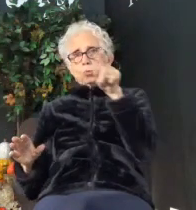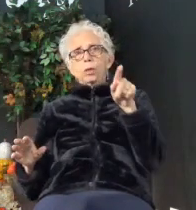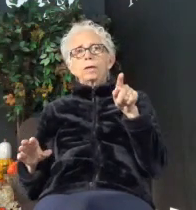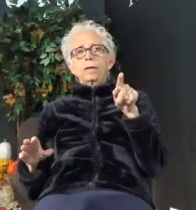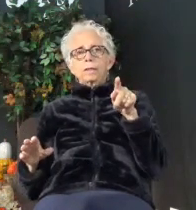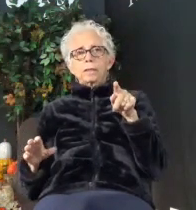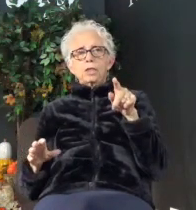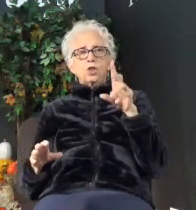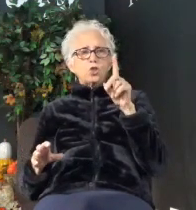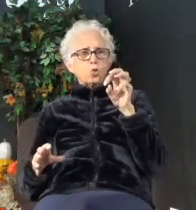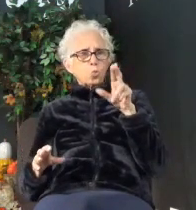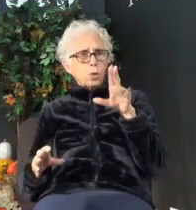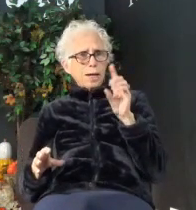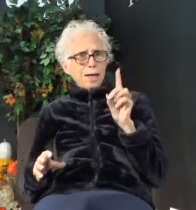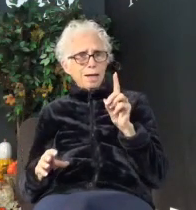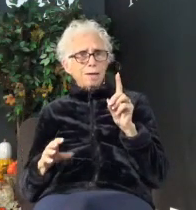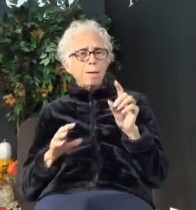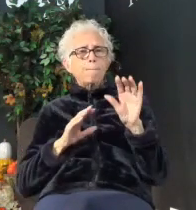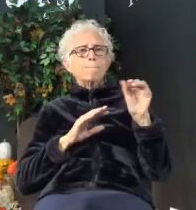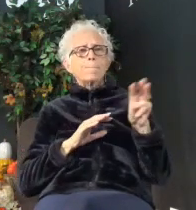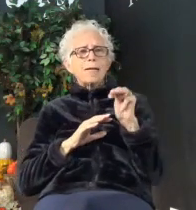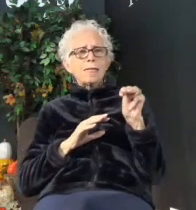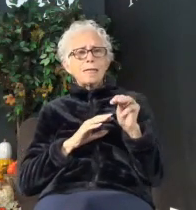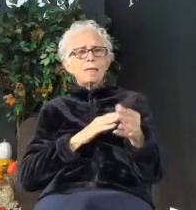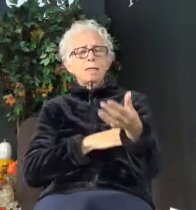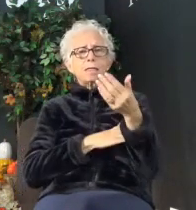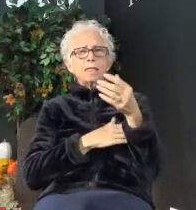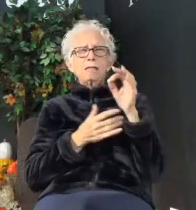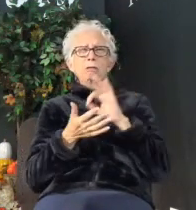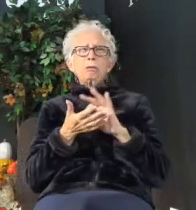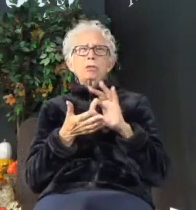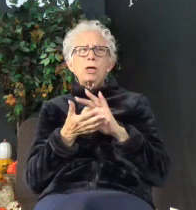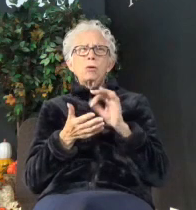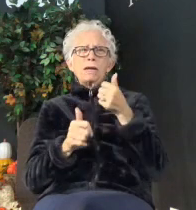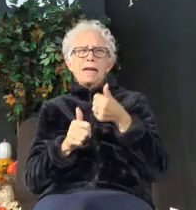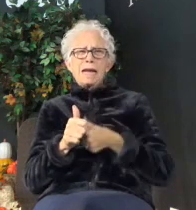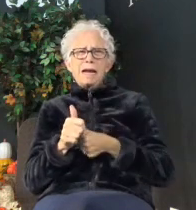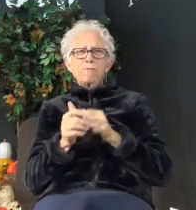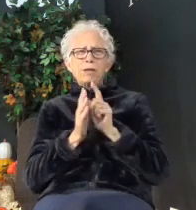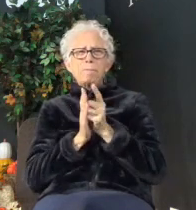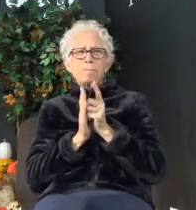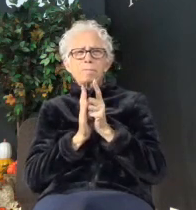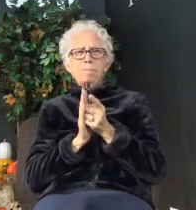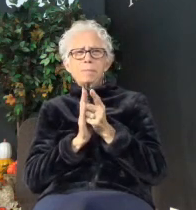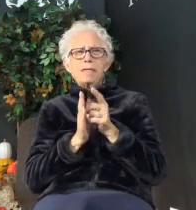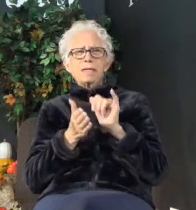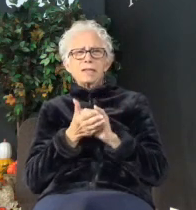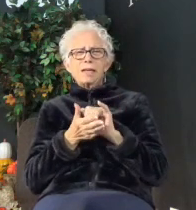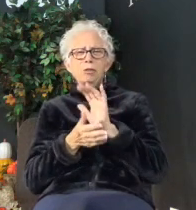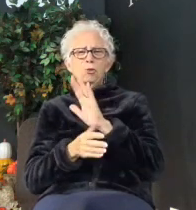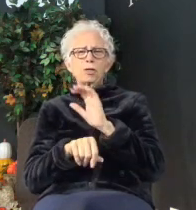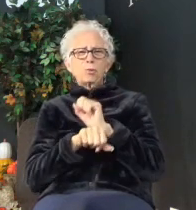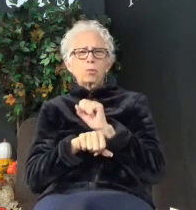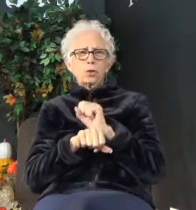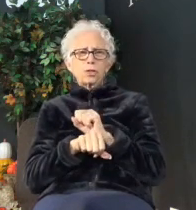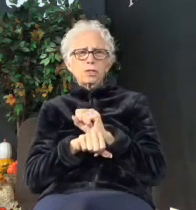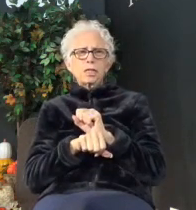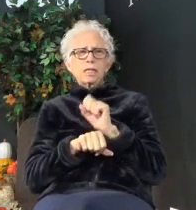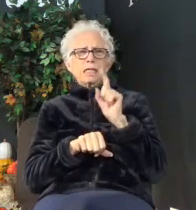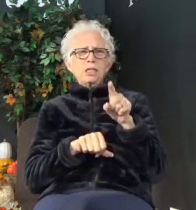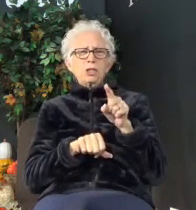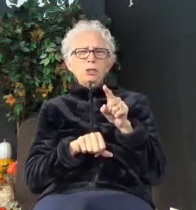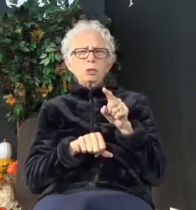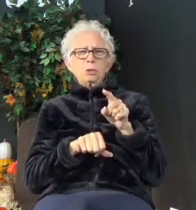Dread Monday morning. You count every minute that you're at work. And you strive